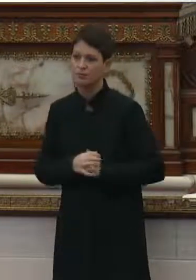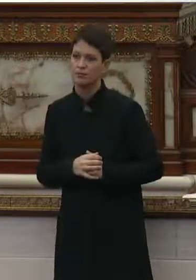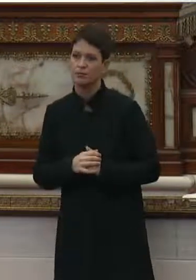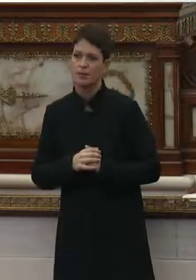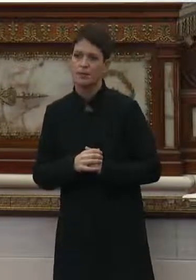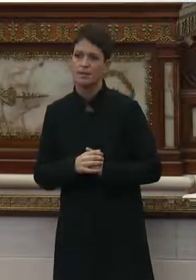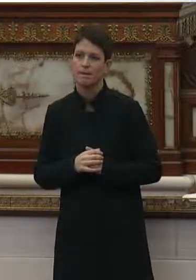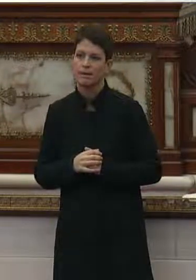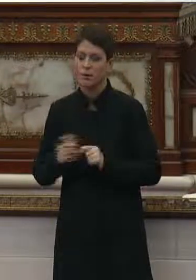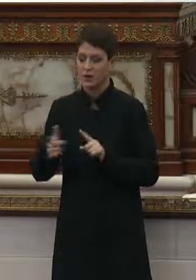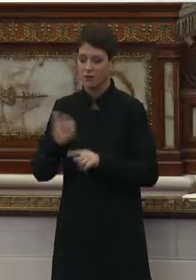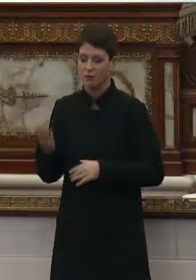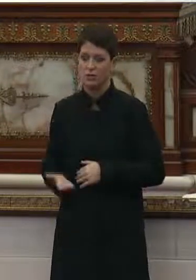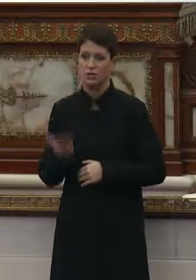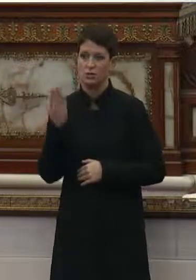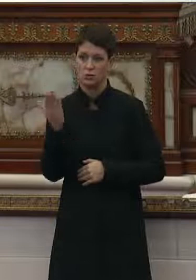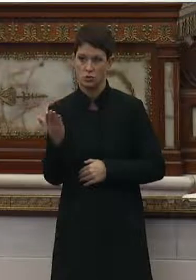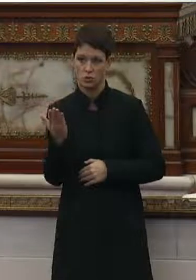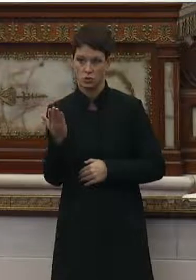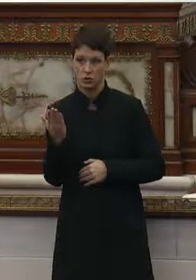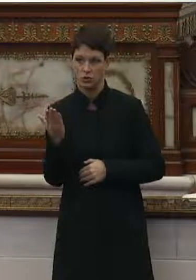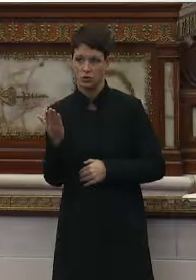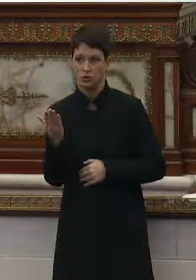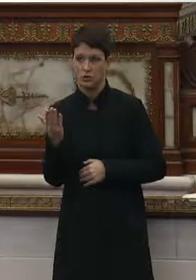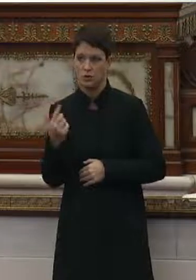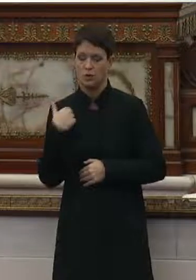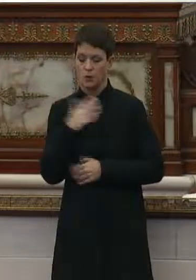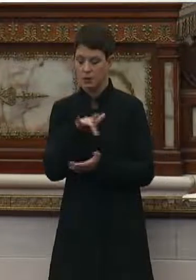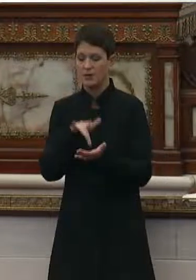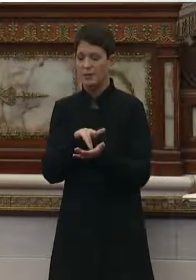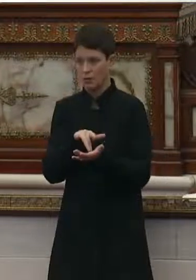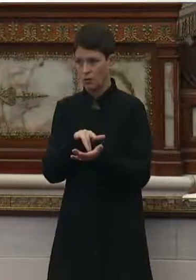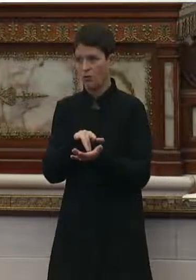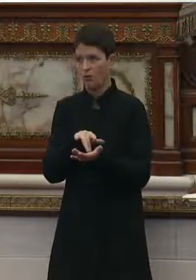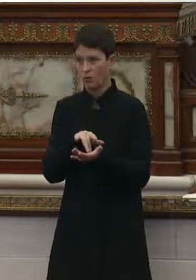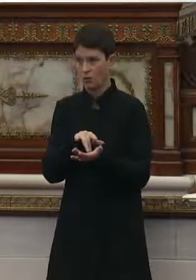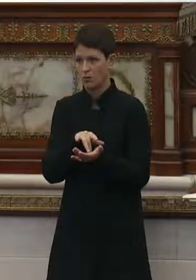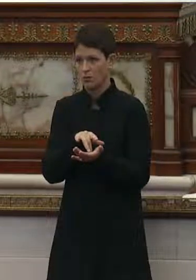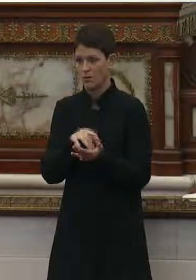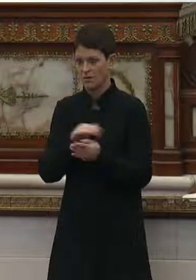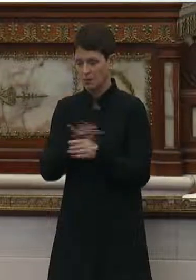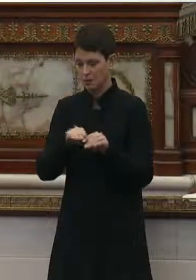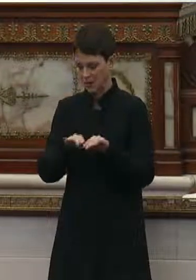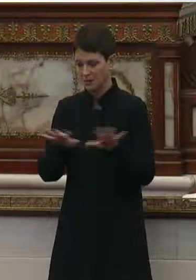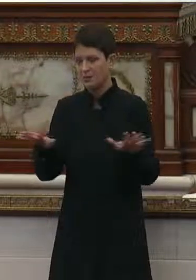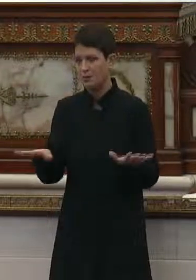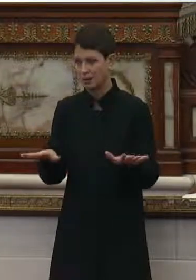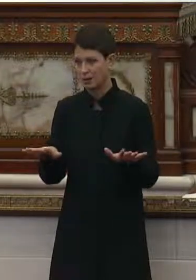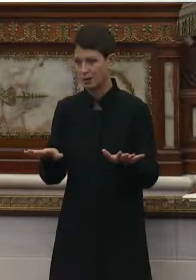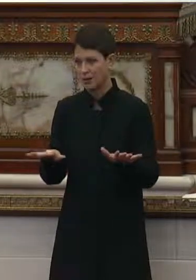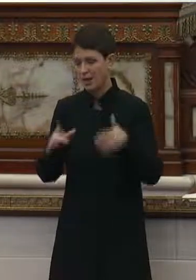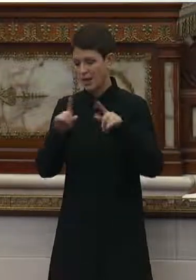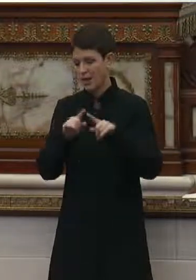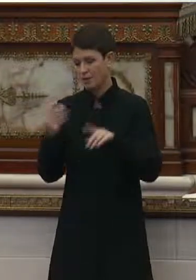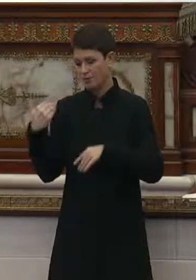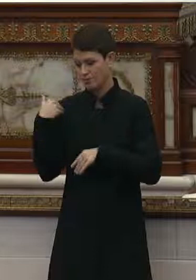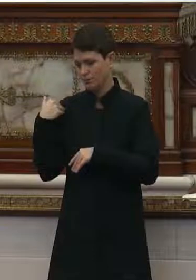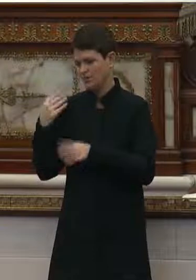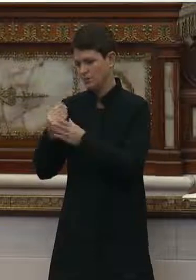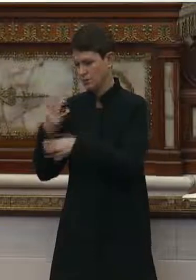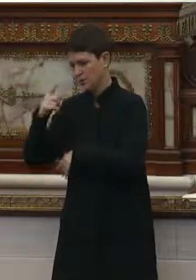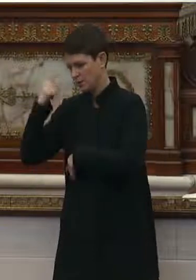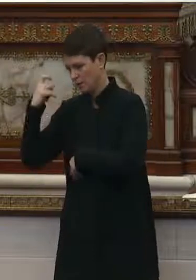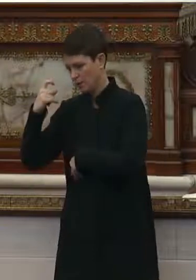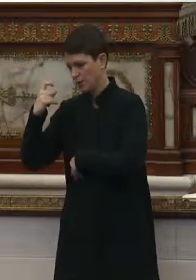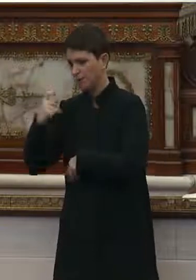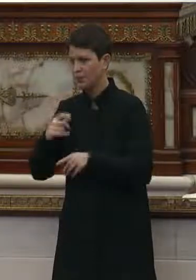think when I first introduced the resolution, we were in the midst of the pandemic as it relates to the spring and summertime. And